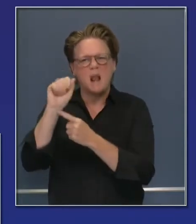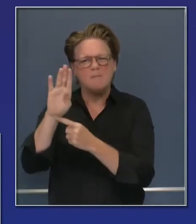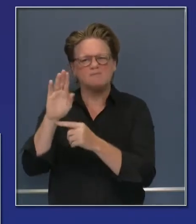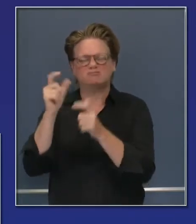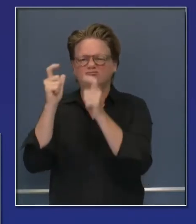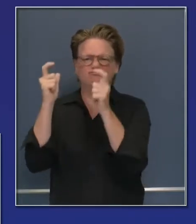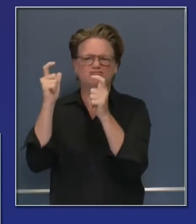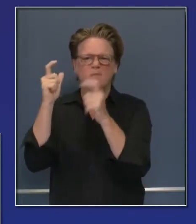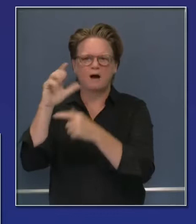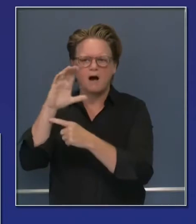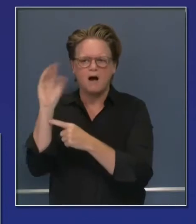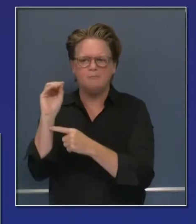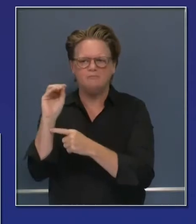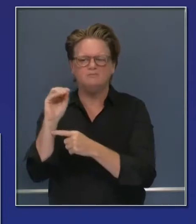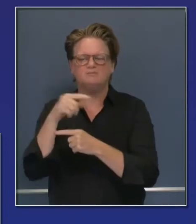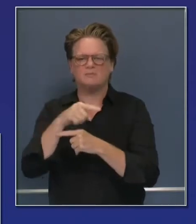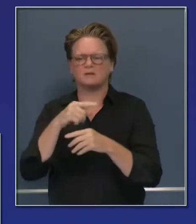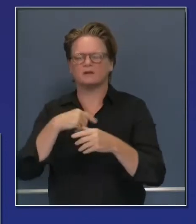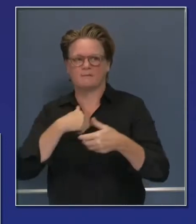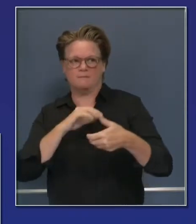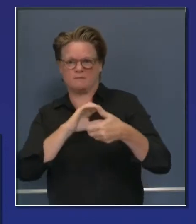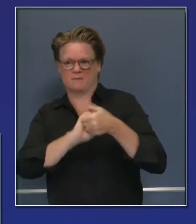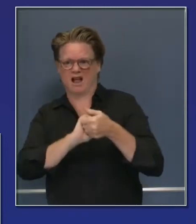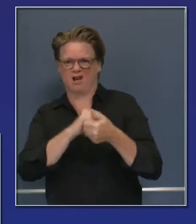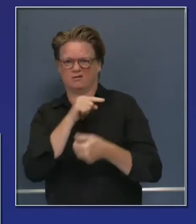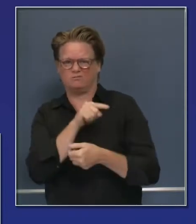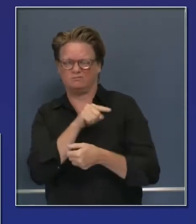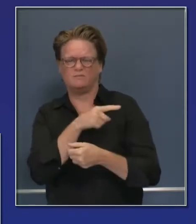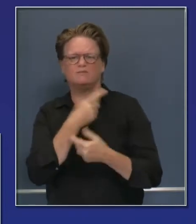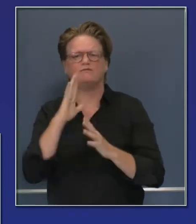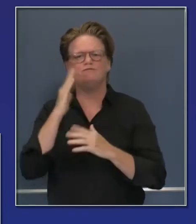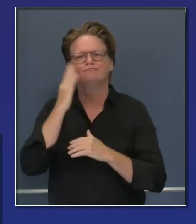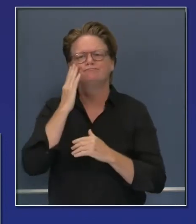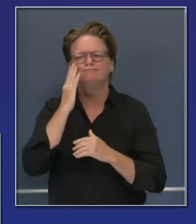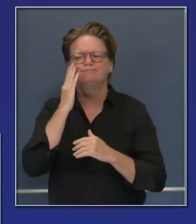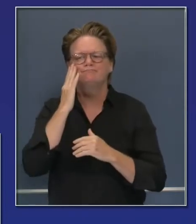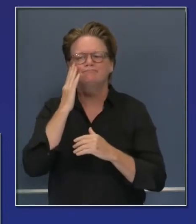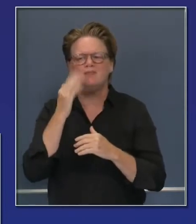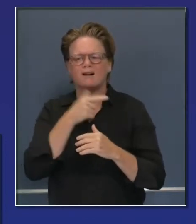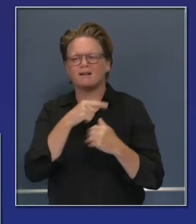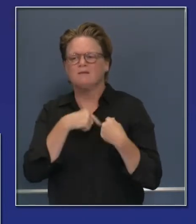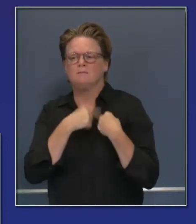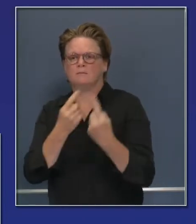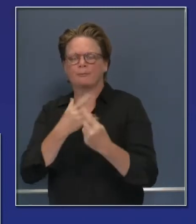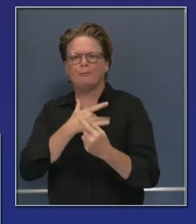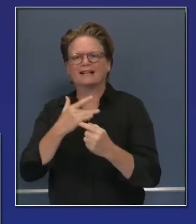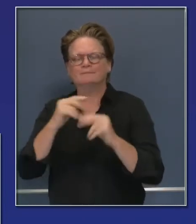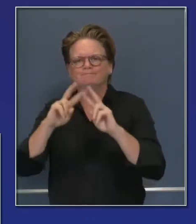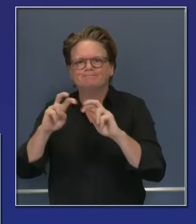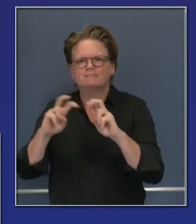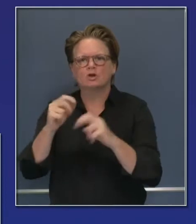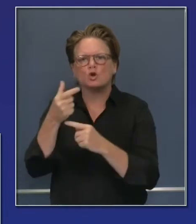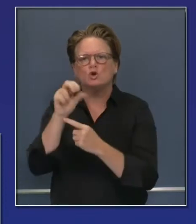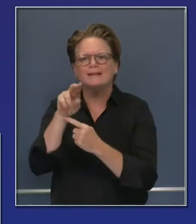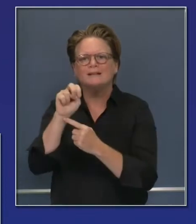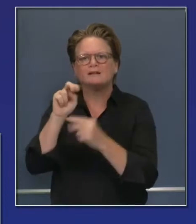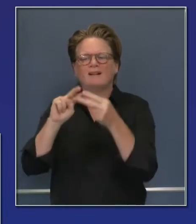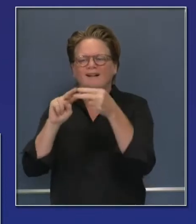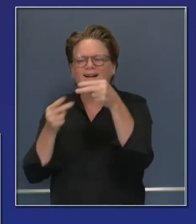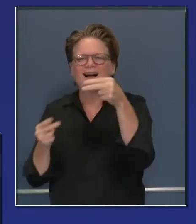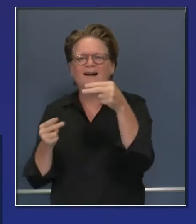had a partnership with Perkin-Elmer doing genomic diagnostic testing over 30 years.